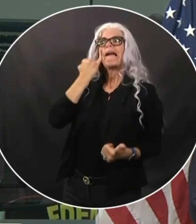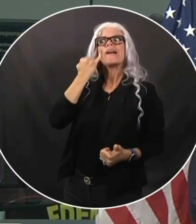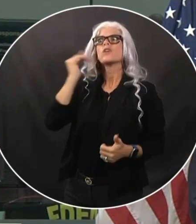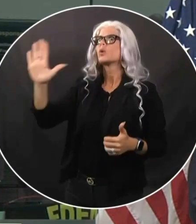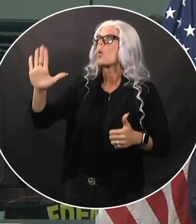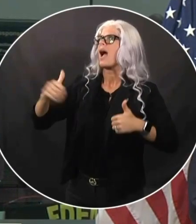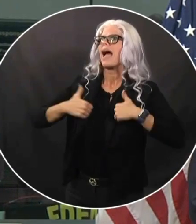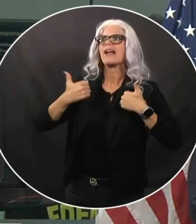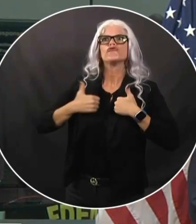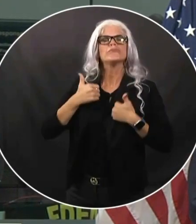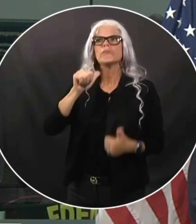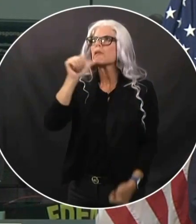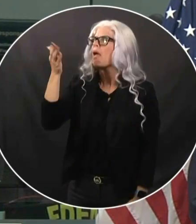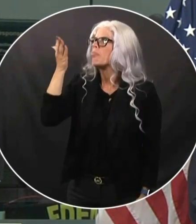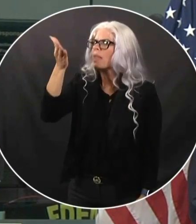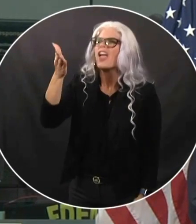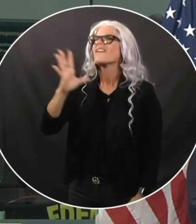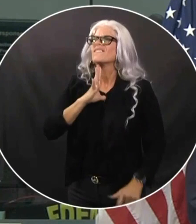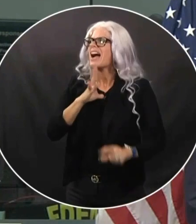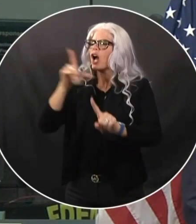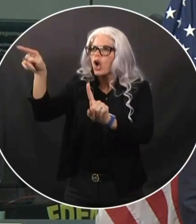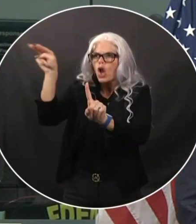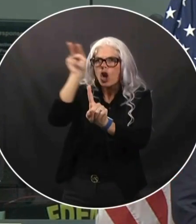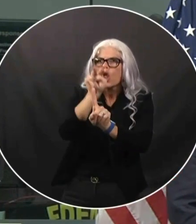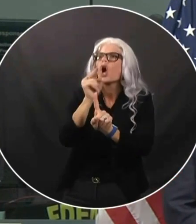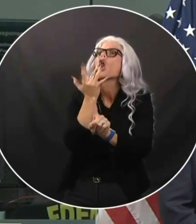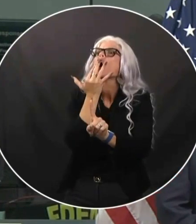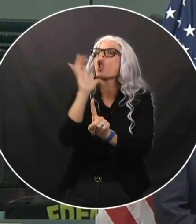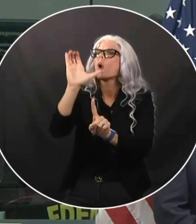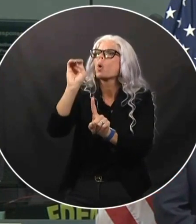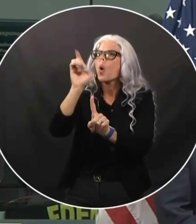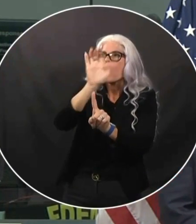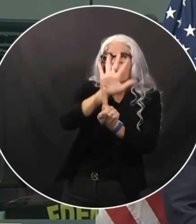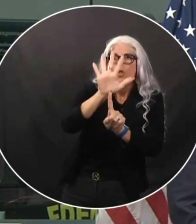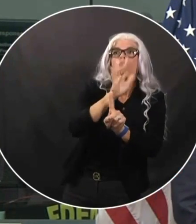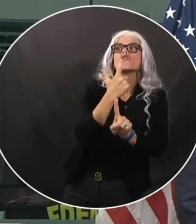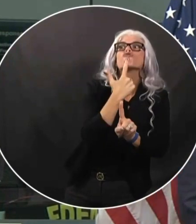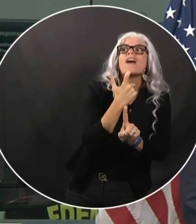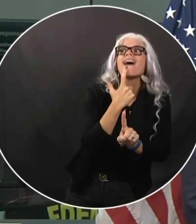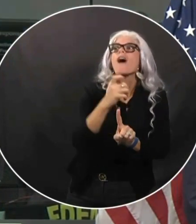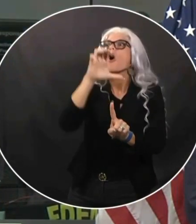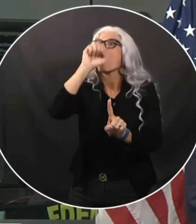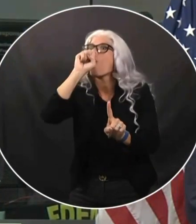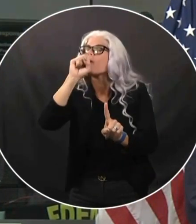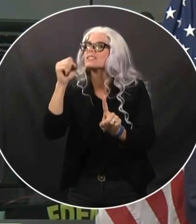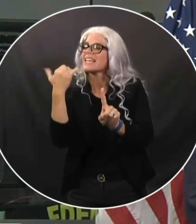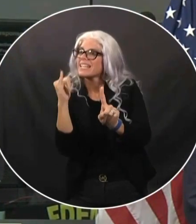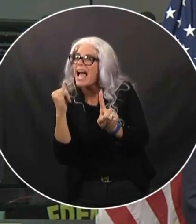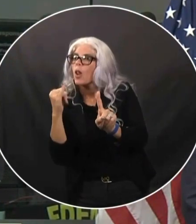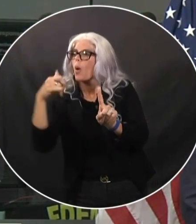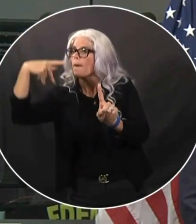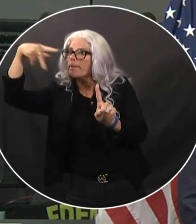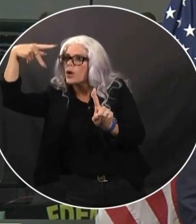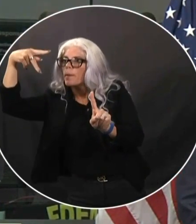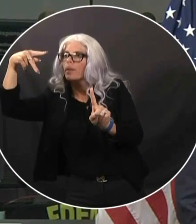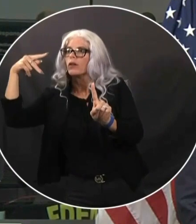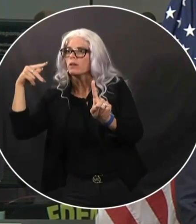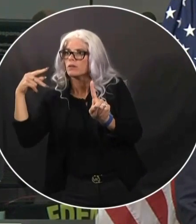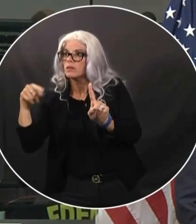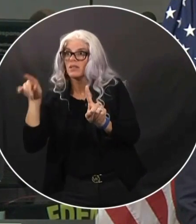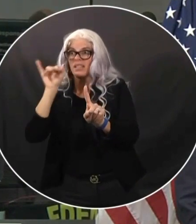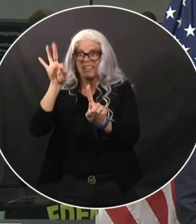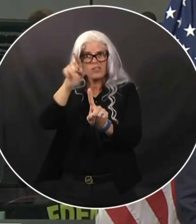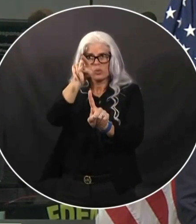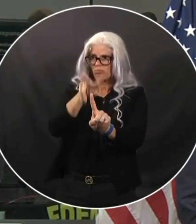areas, which is red, orange, yellow, green, or purple, then you do not live in an